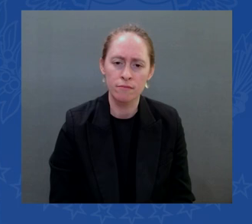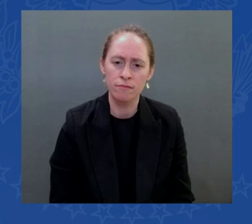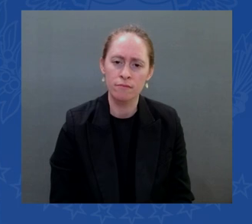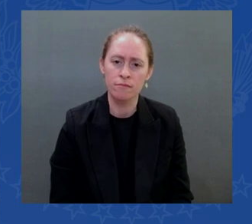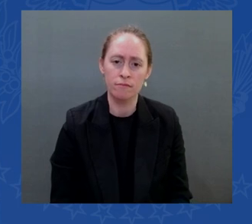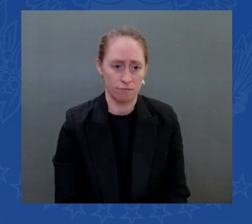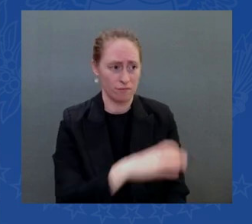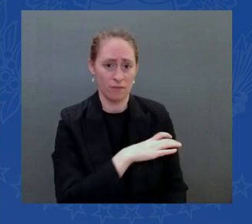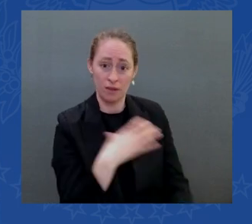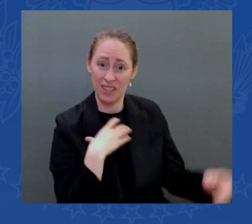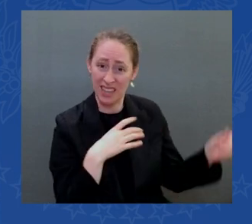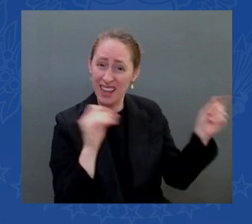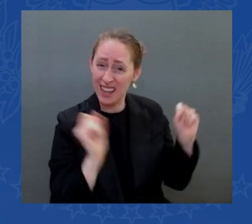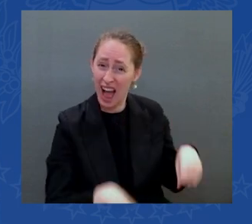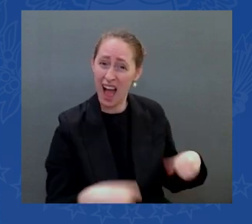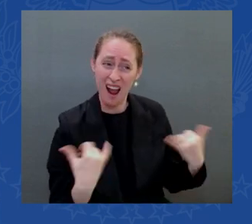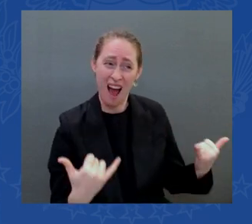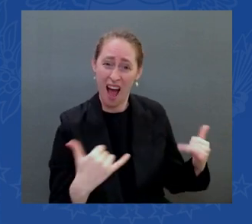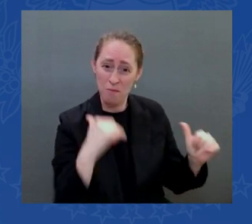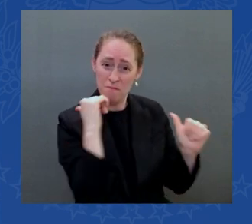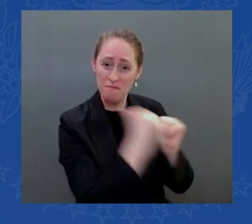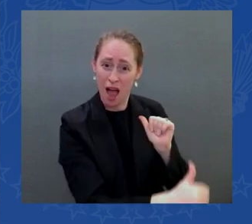we are in a situation where